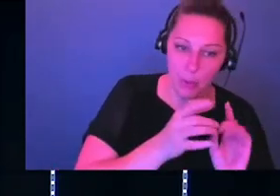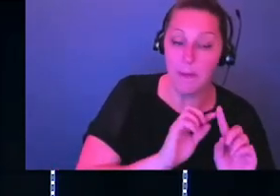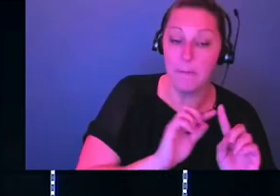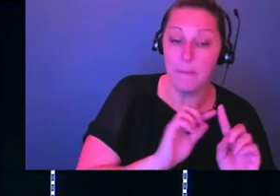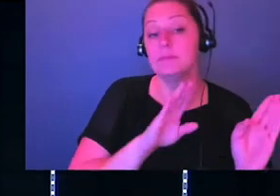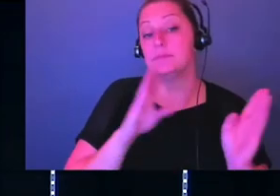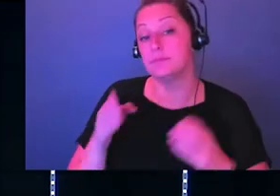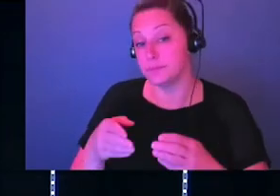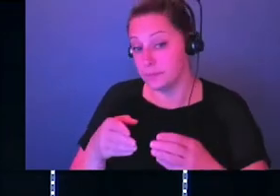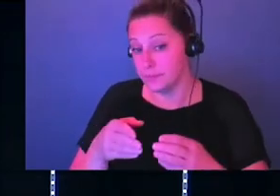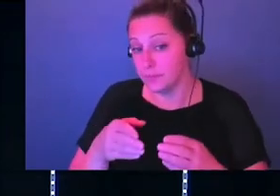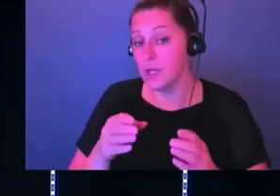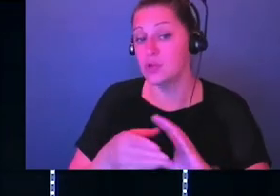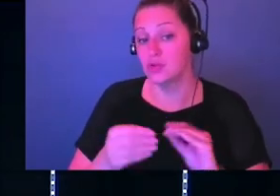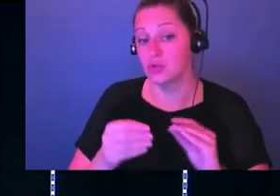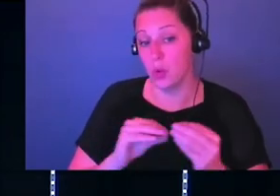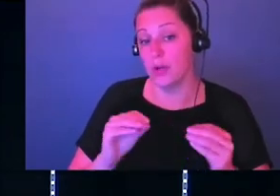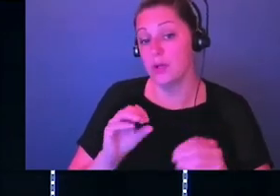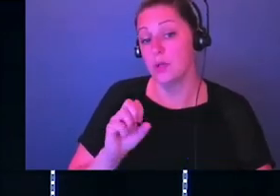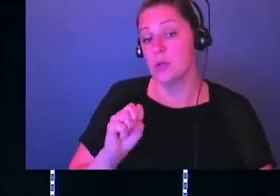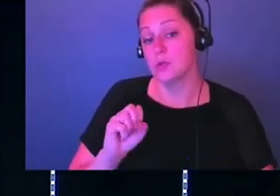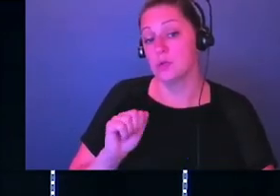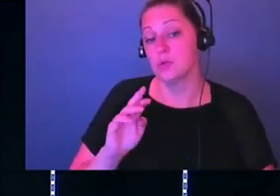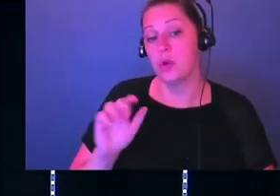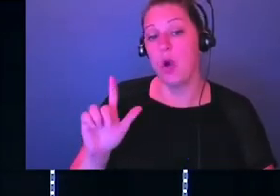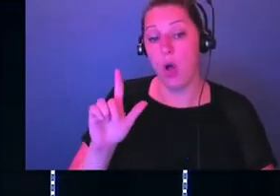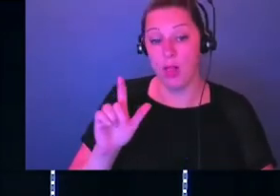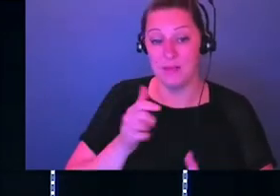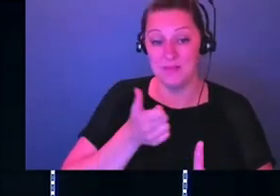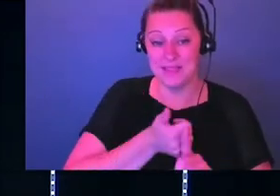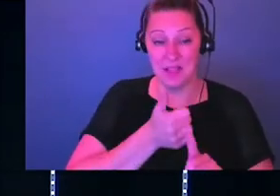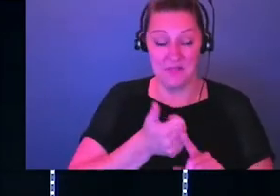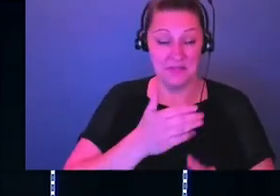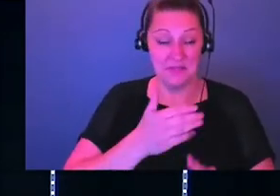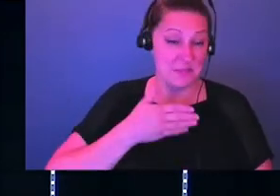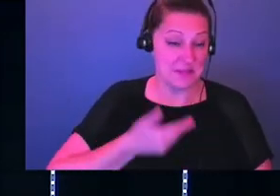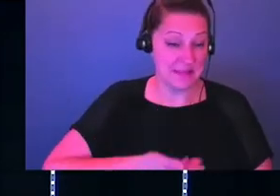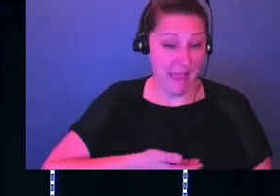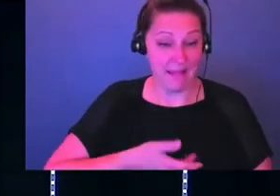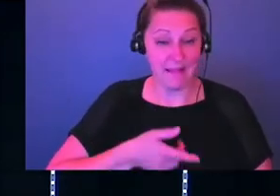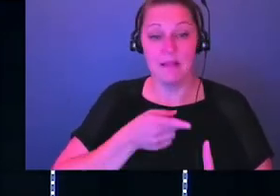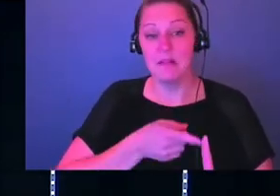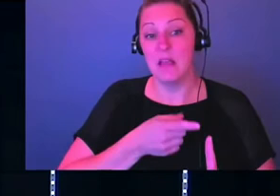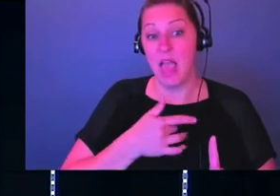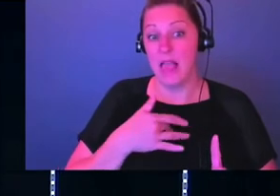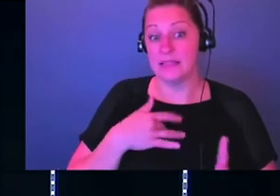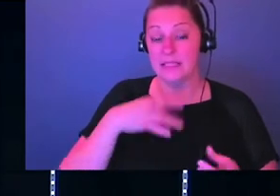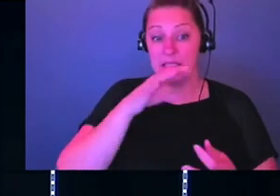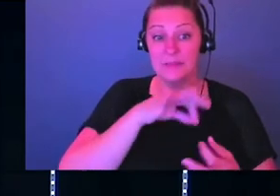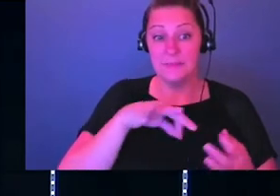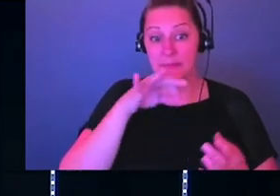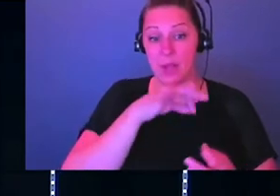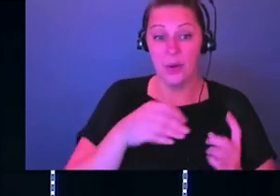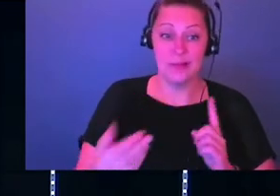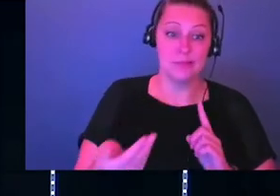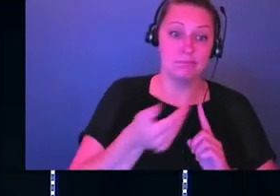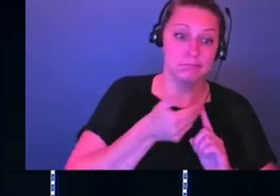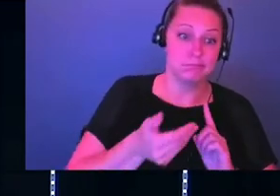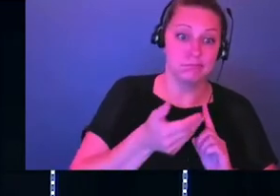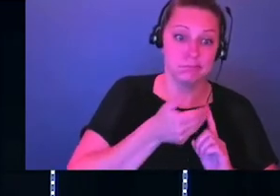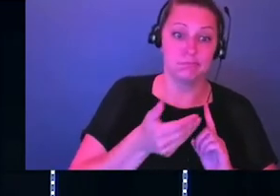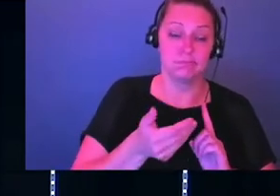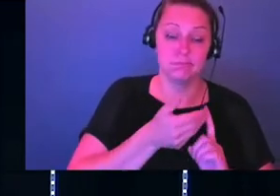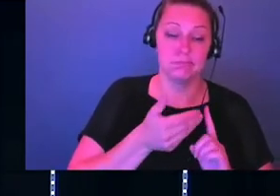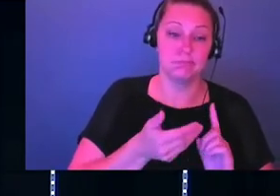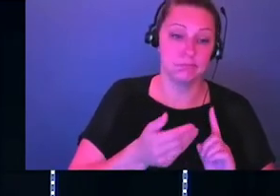So one of Saul's servants, so Saul is upset. Okay, again, we read that verse and he's got this tormenting spirit that comes over him and